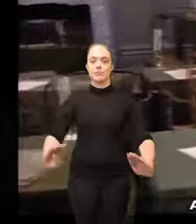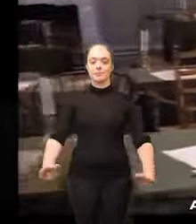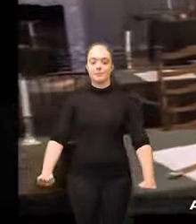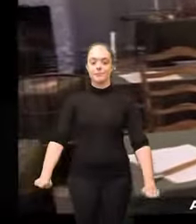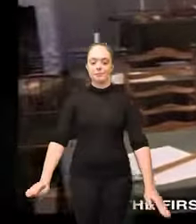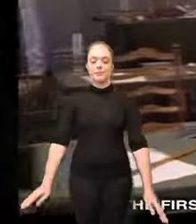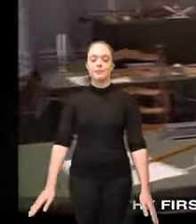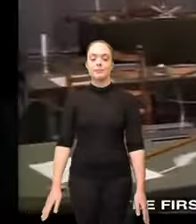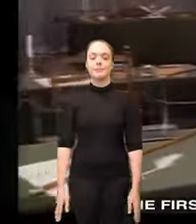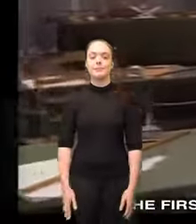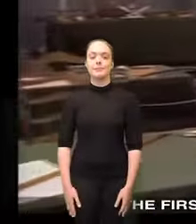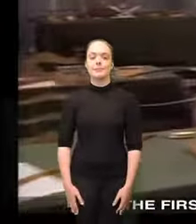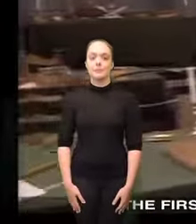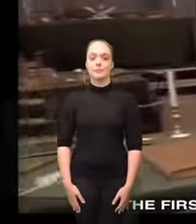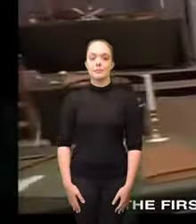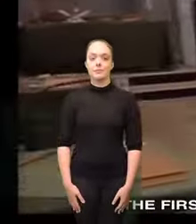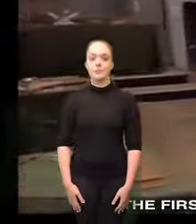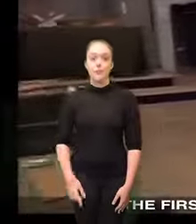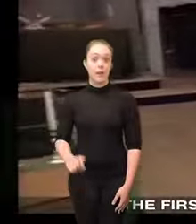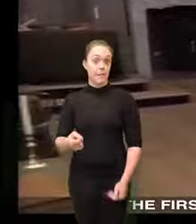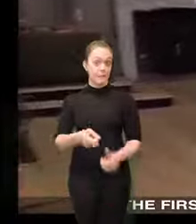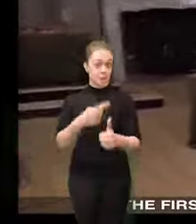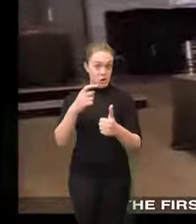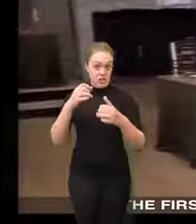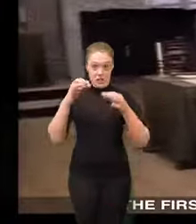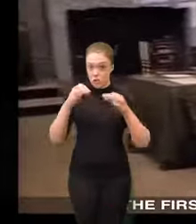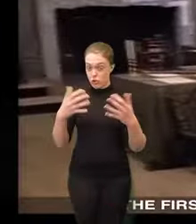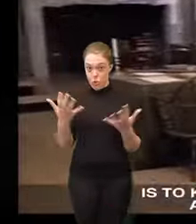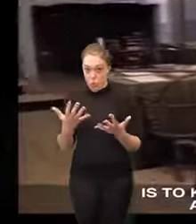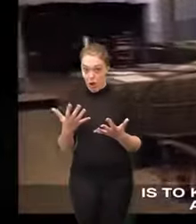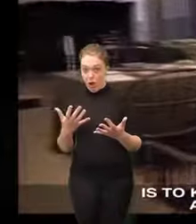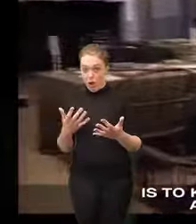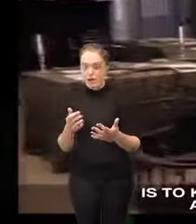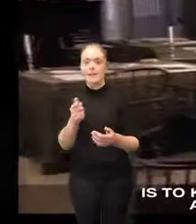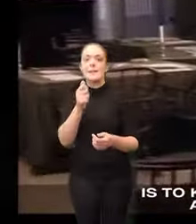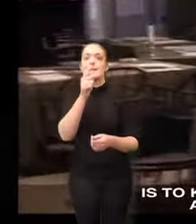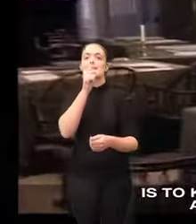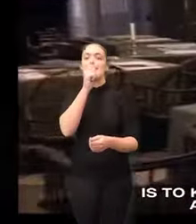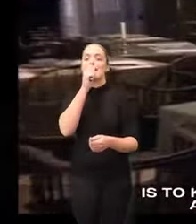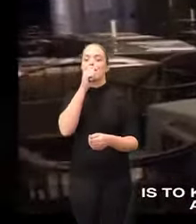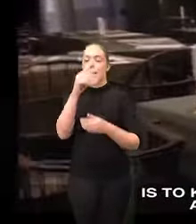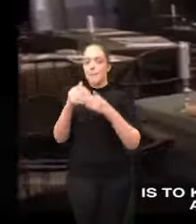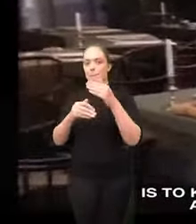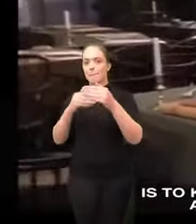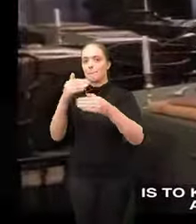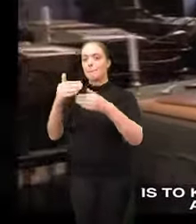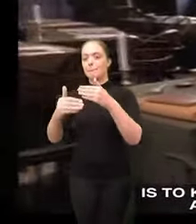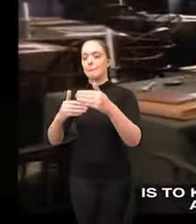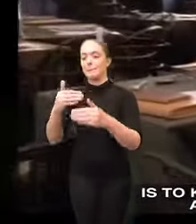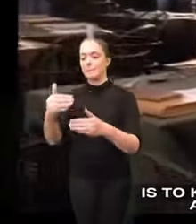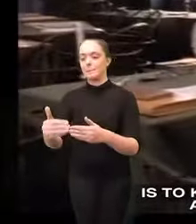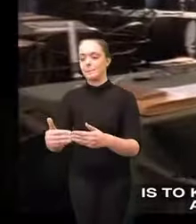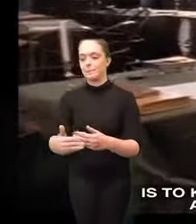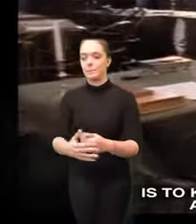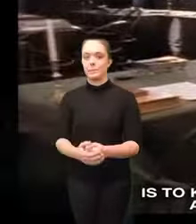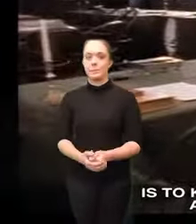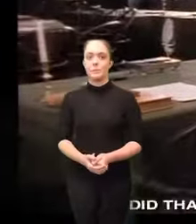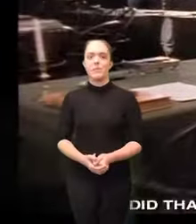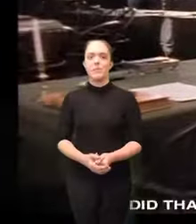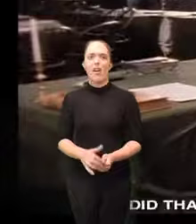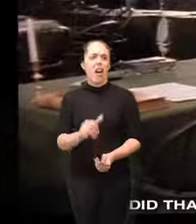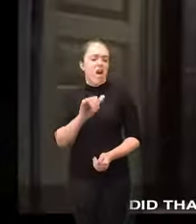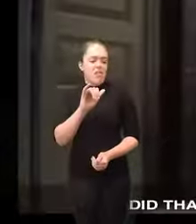silence the first vote of the convention is to keep their proceedings absolutely secret